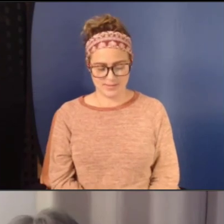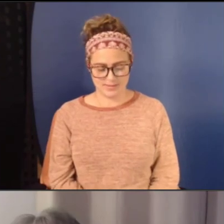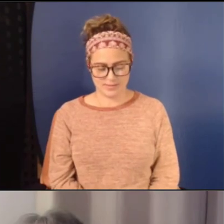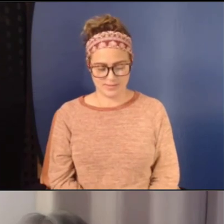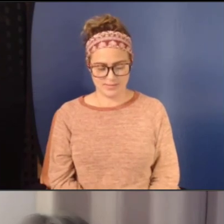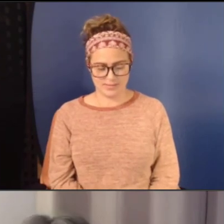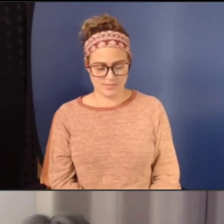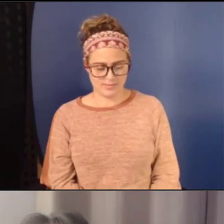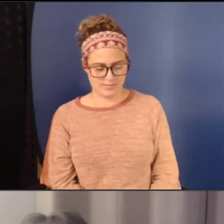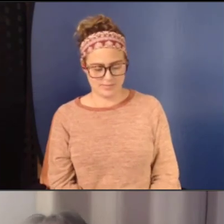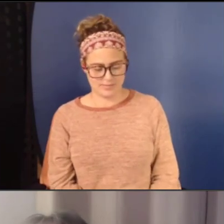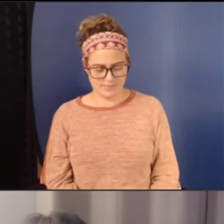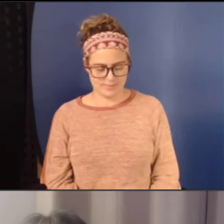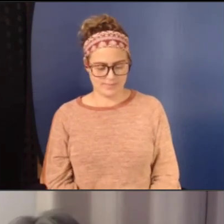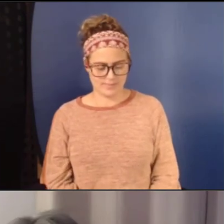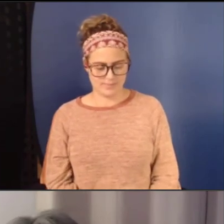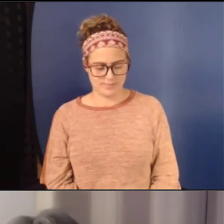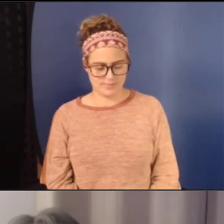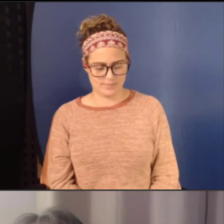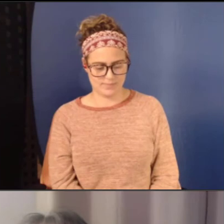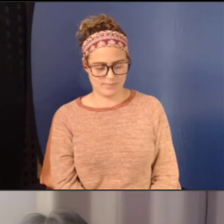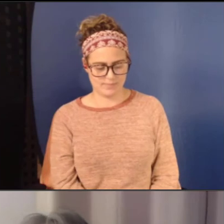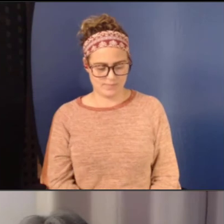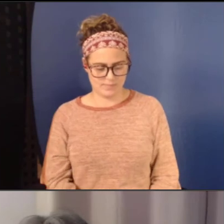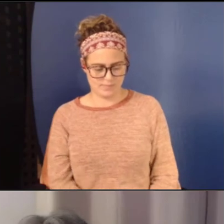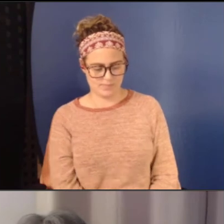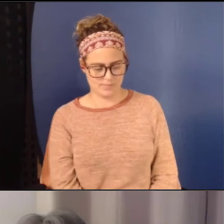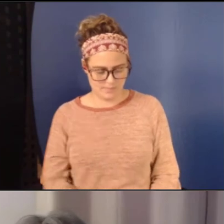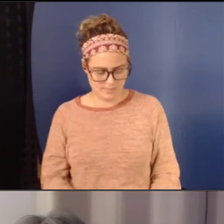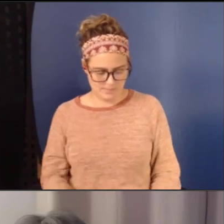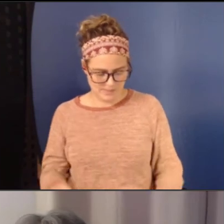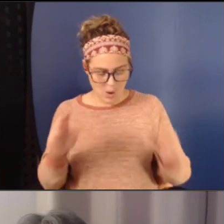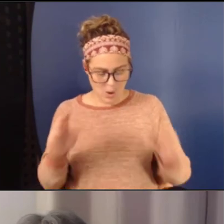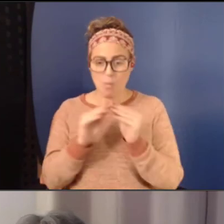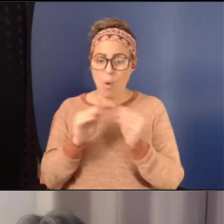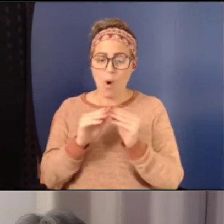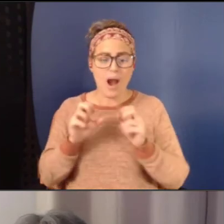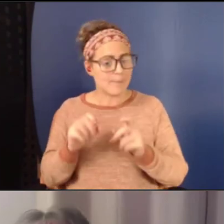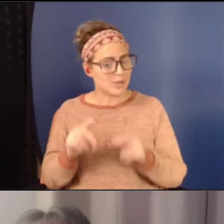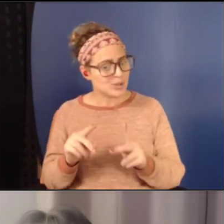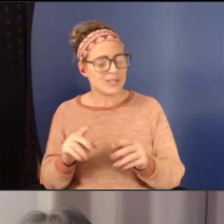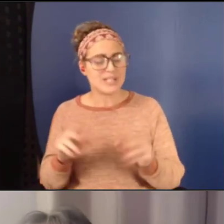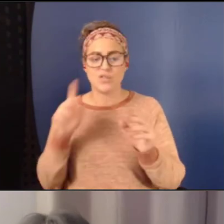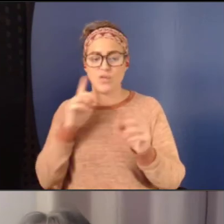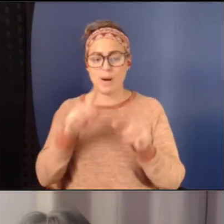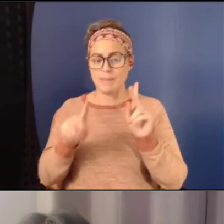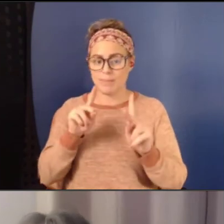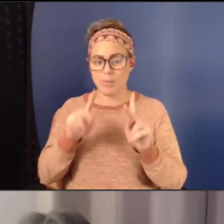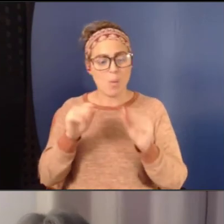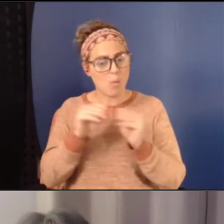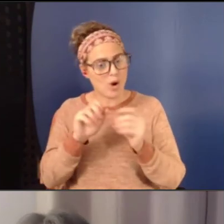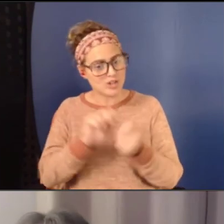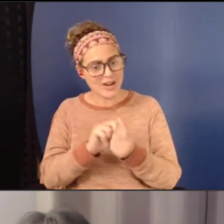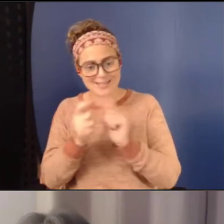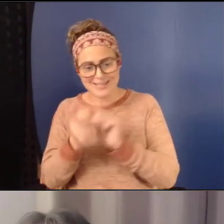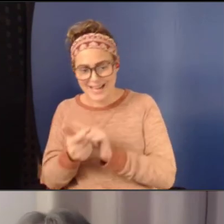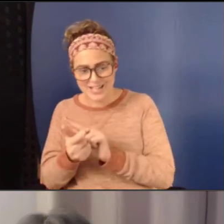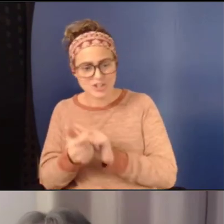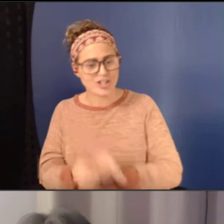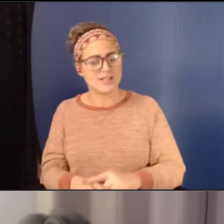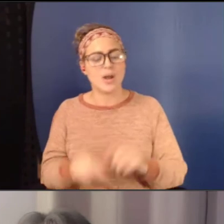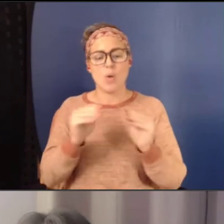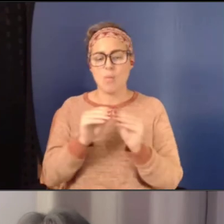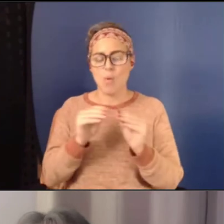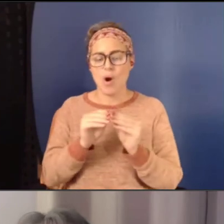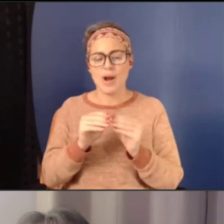methods and materials and Spanish and opportunities for people to share similar lived experiences with others